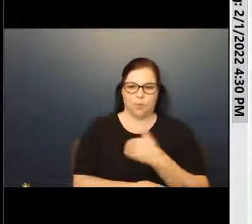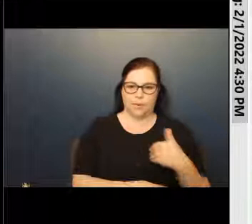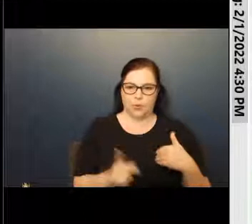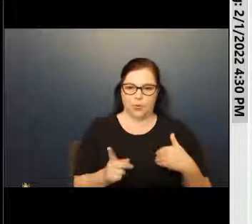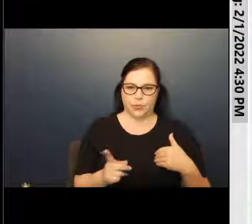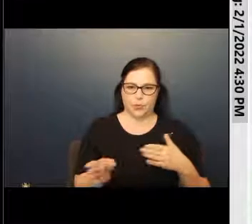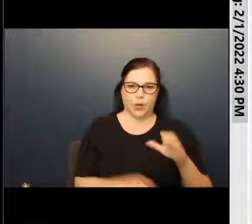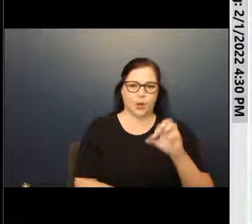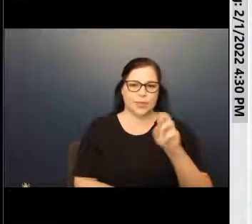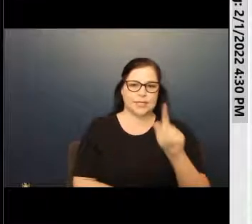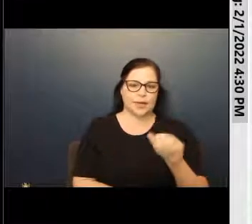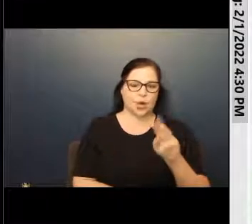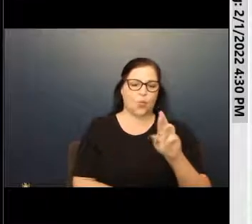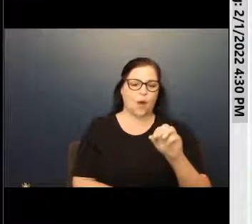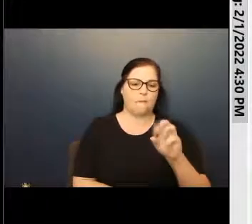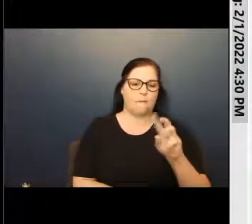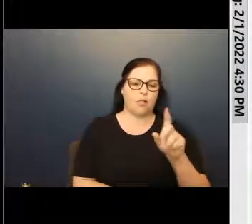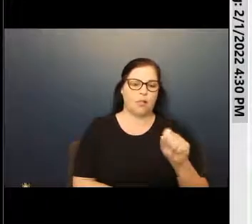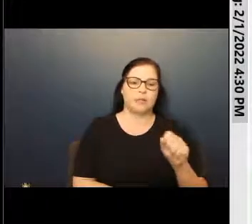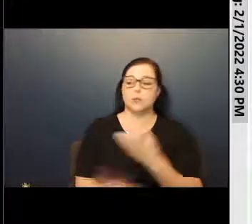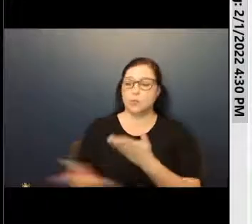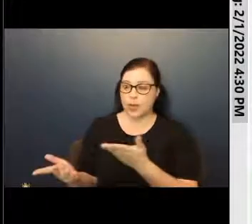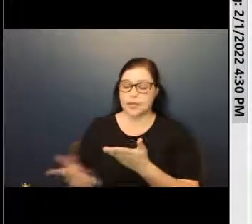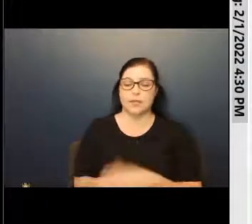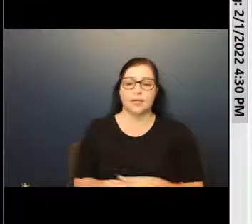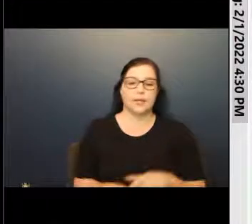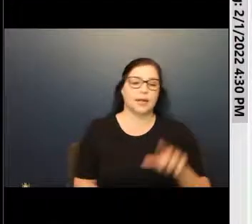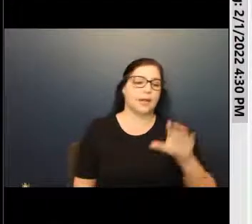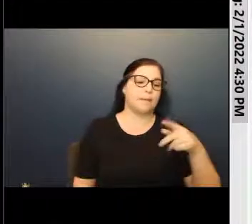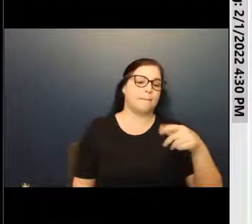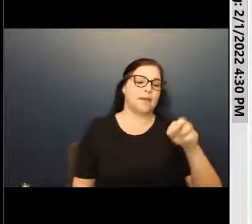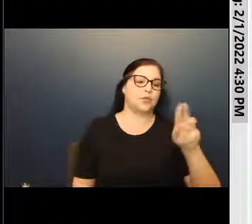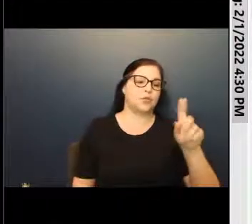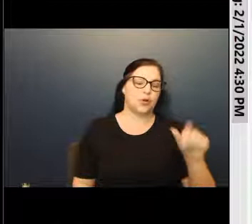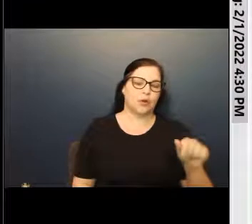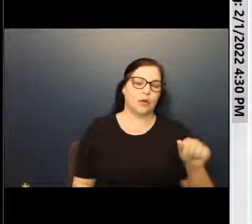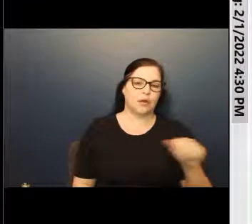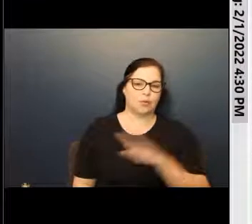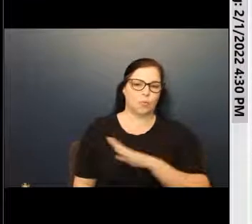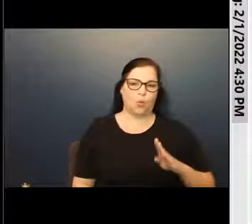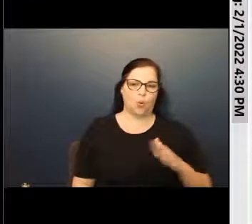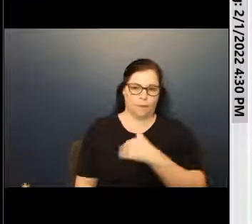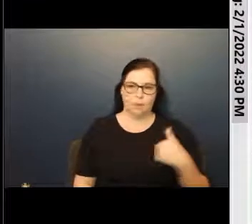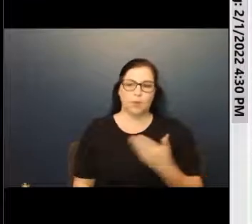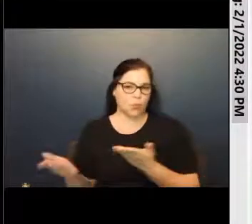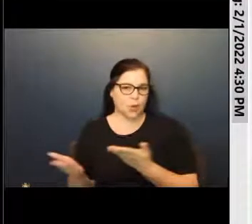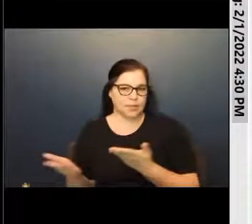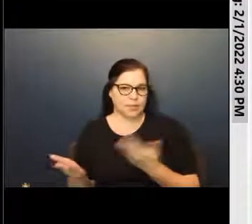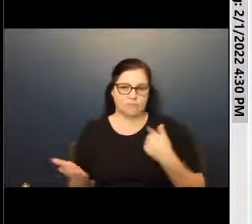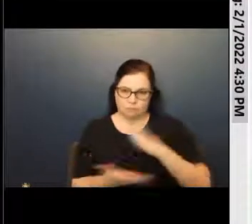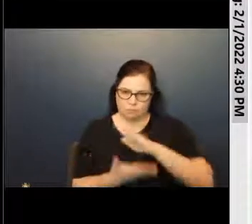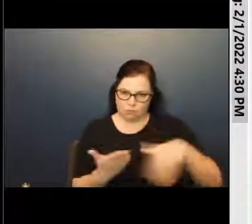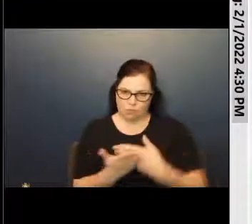Christina Romulus, Board Member. Present. Ty Penserga, Board Member. Present. We have a quorum.